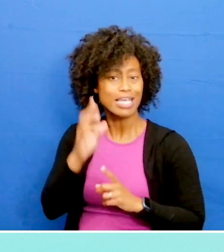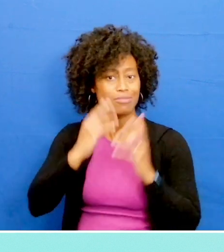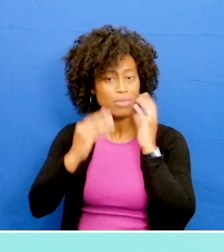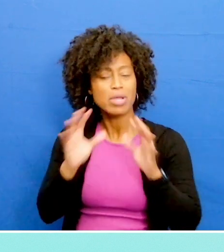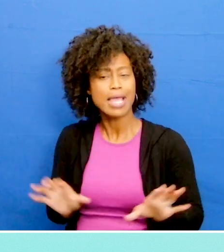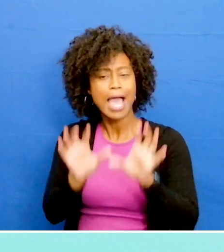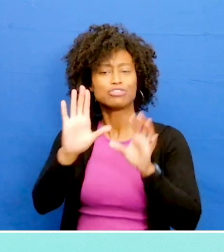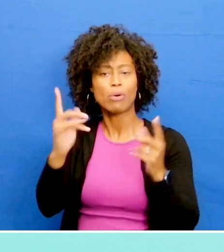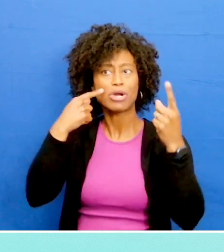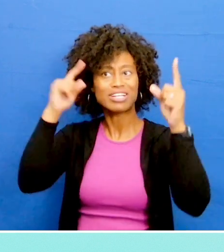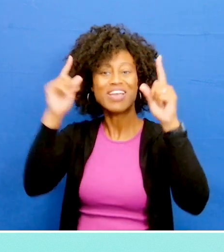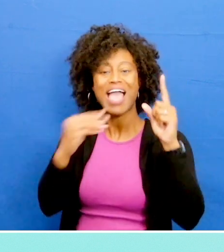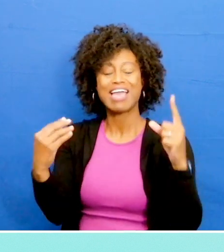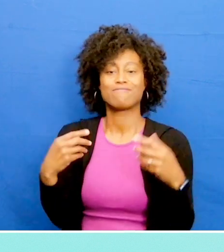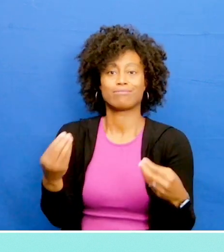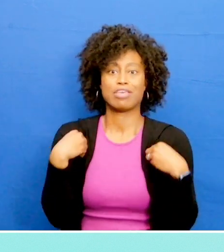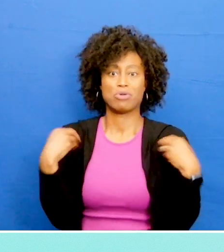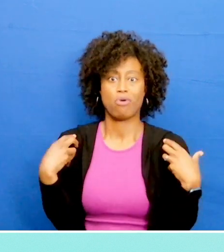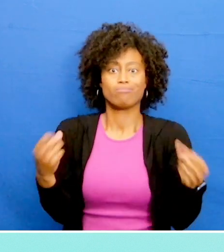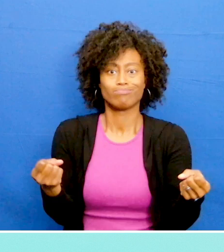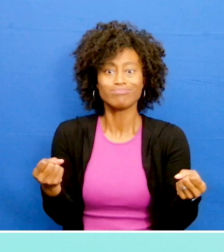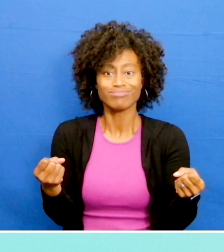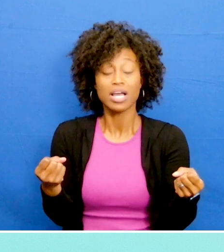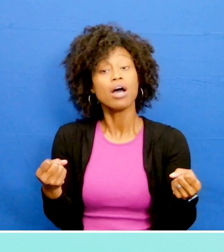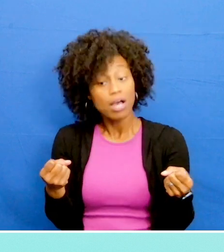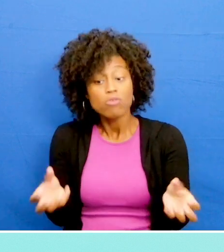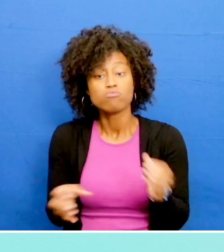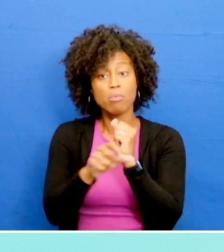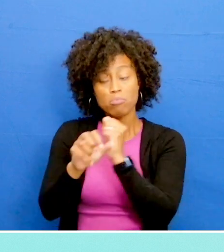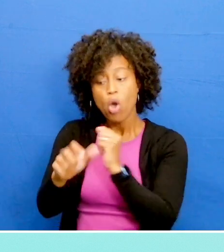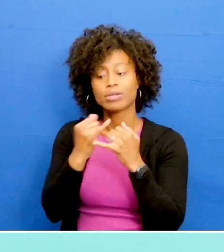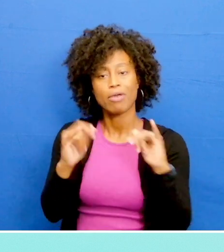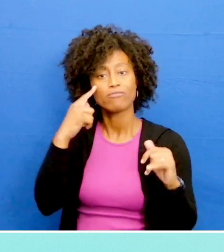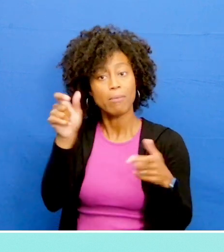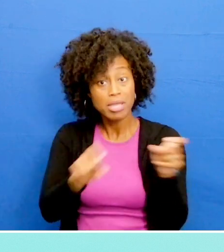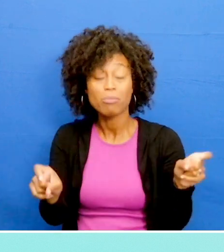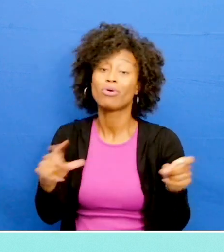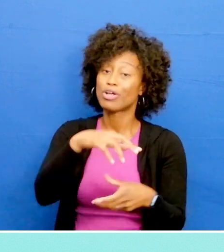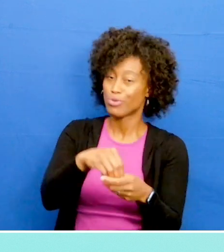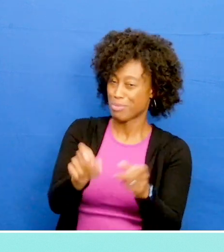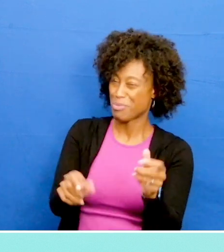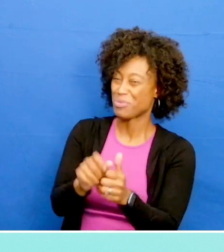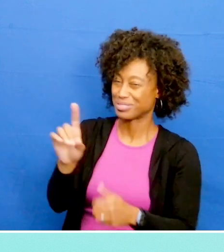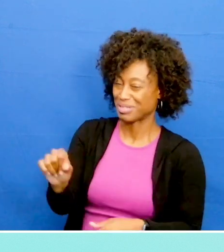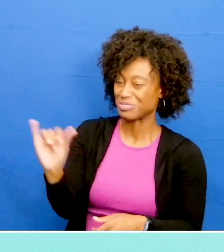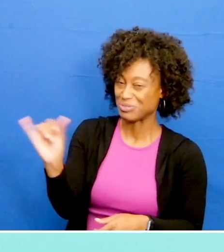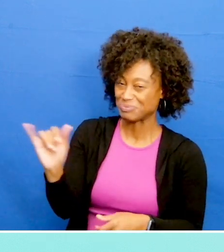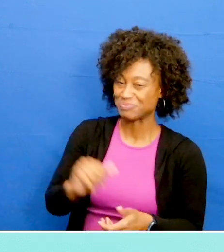enhances productivity and empowers confidence. By promoting independence for people, including those with disabilities.